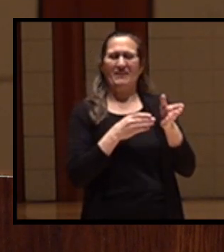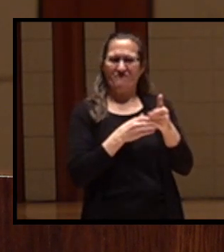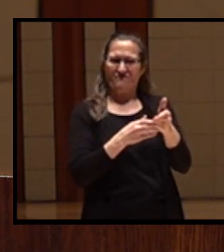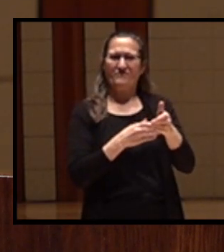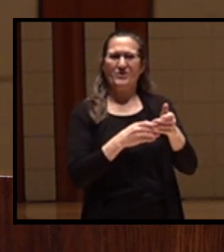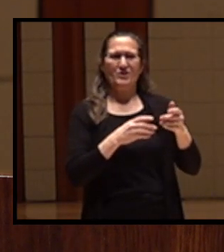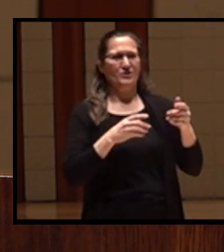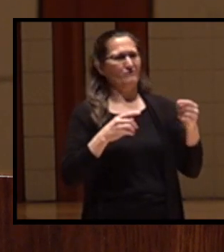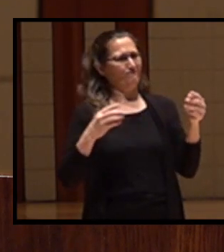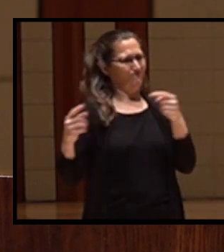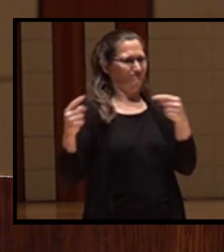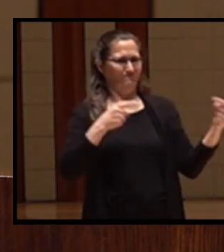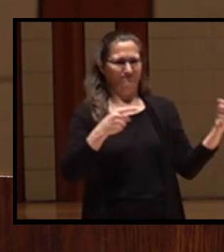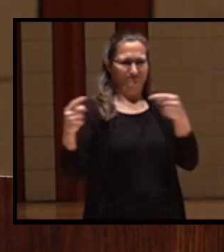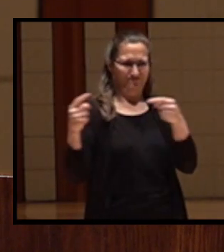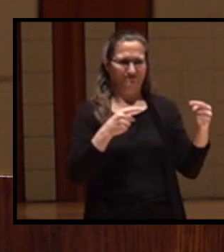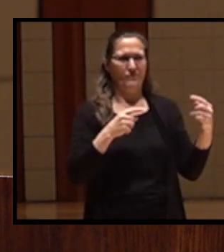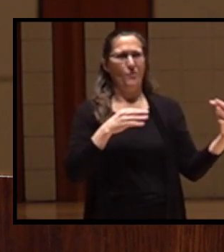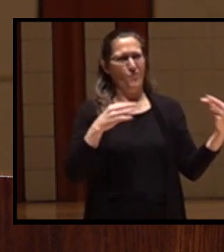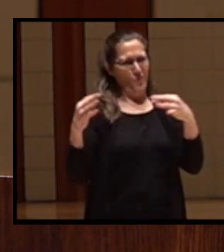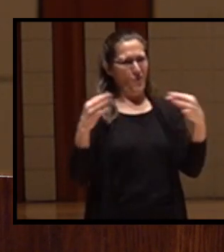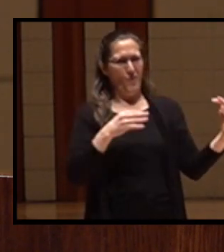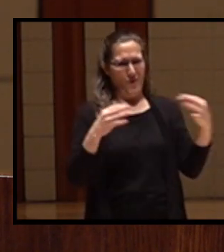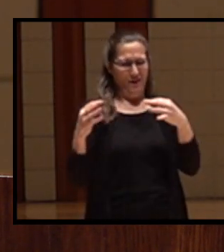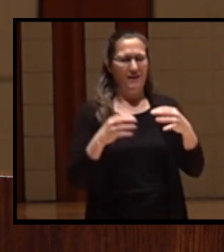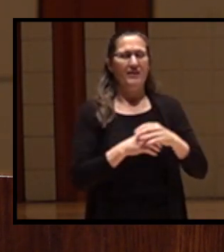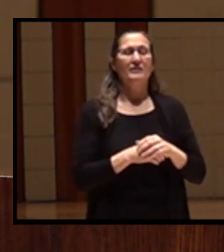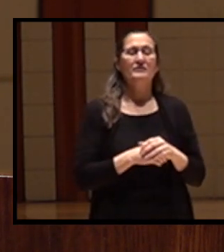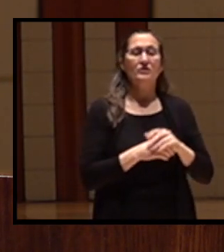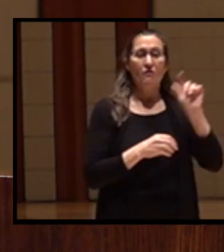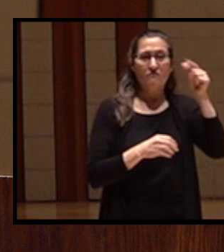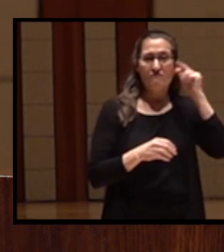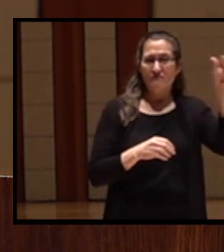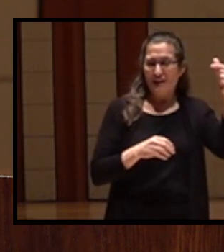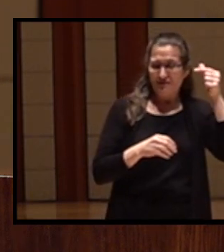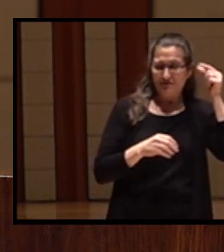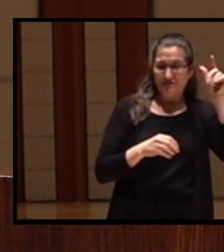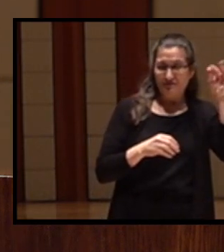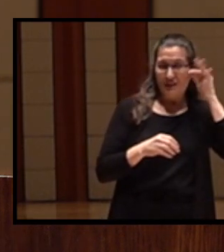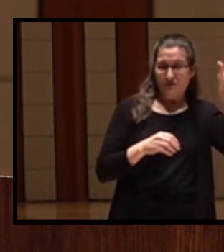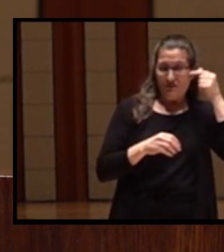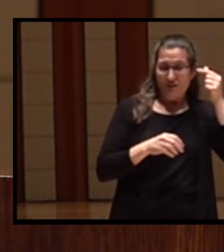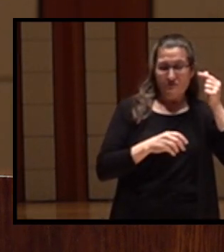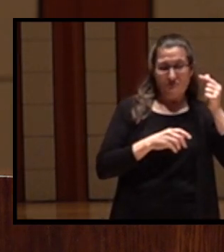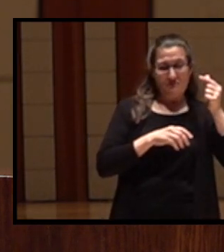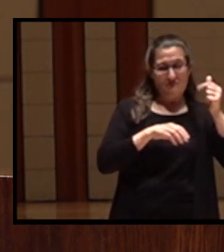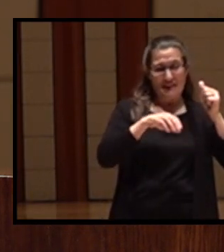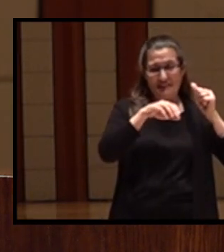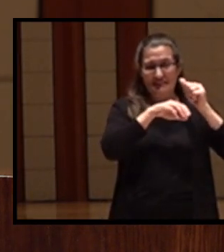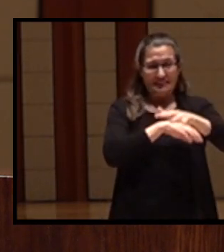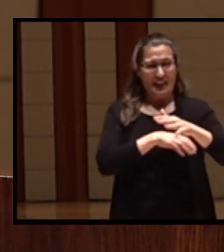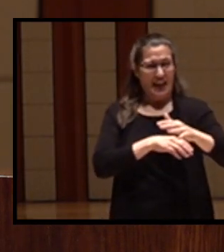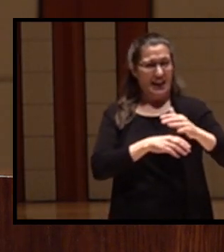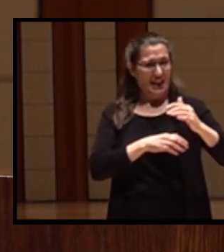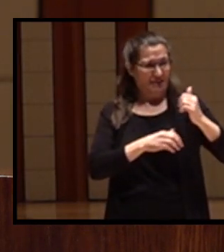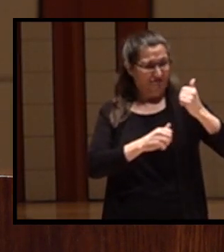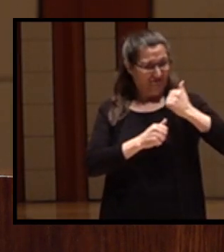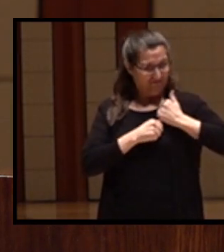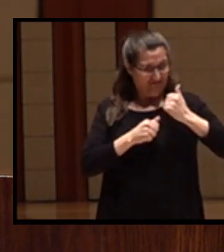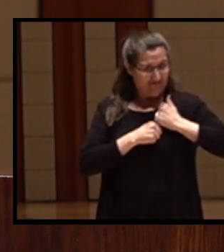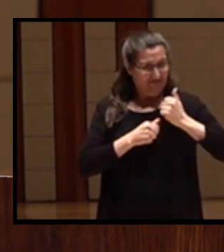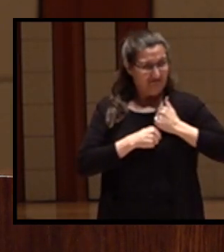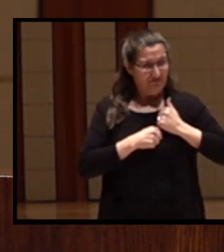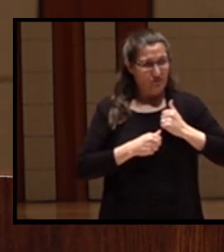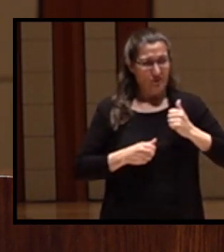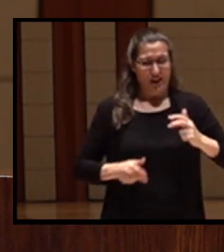To enforce the moratorium, the federal government sent federal marshals equipped with full riot gear to enforce